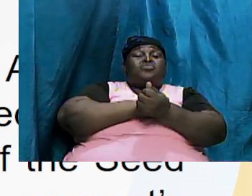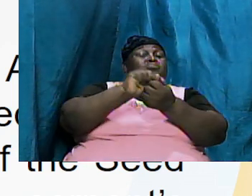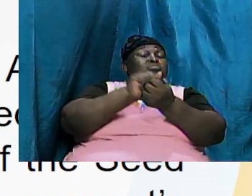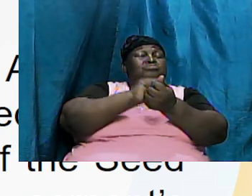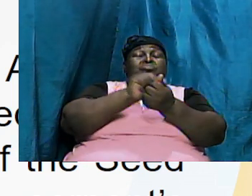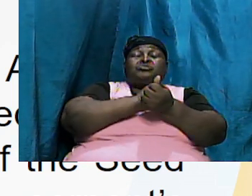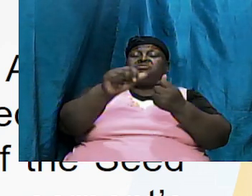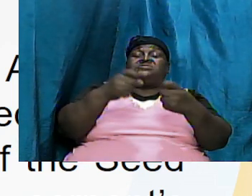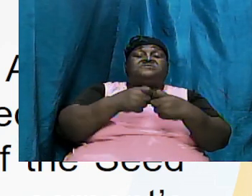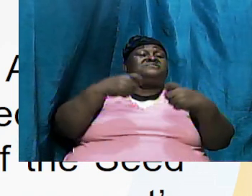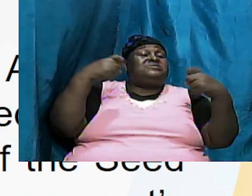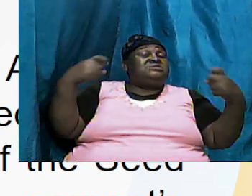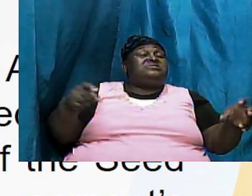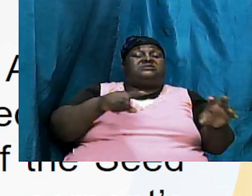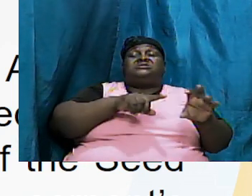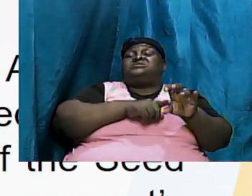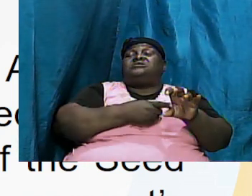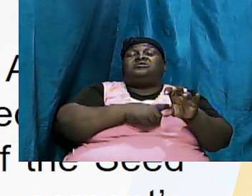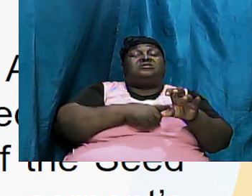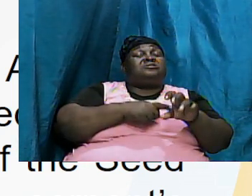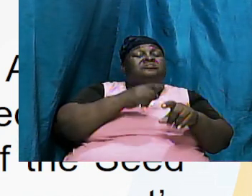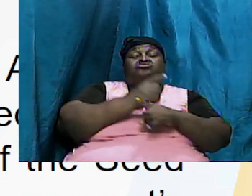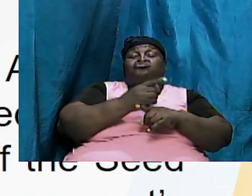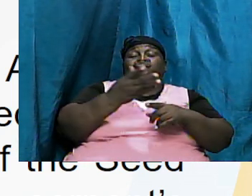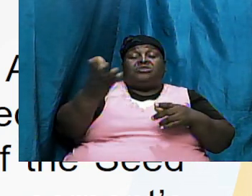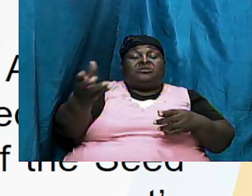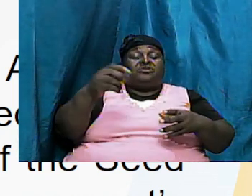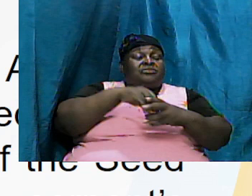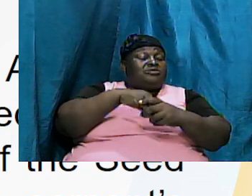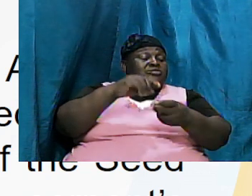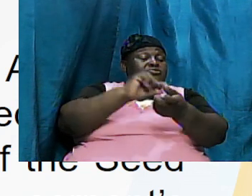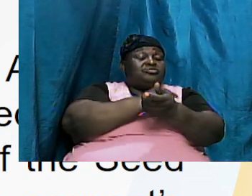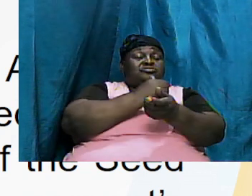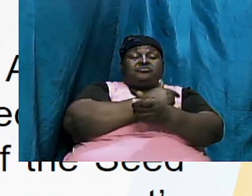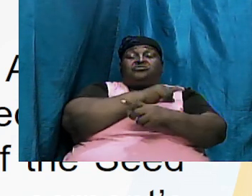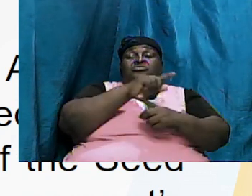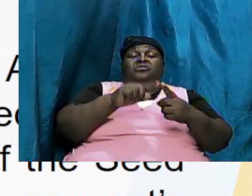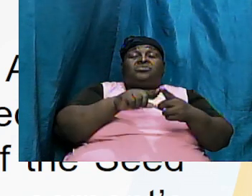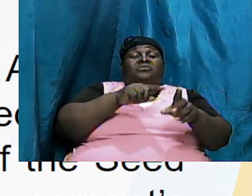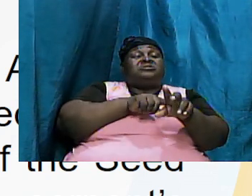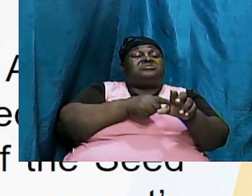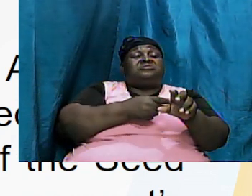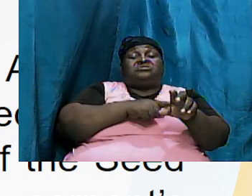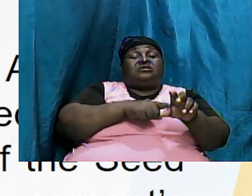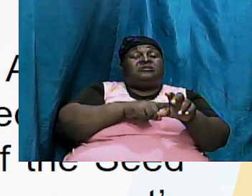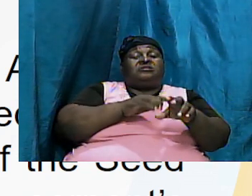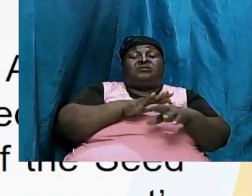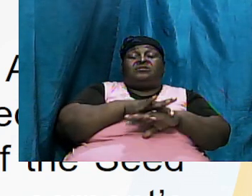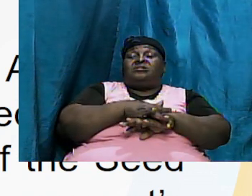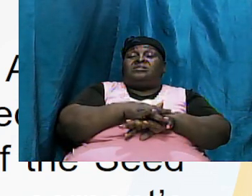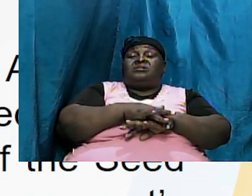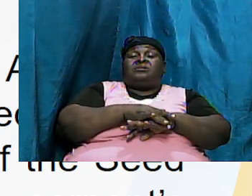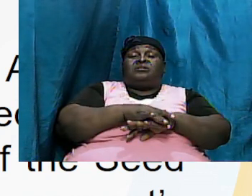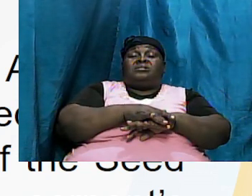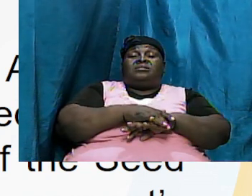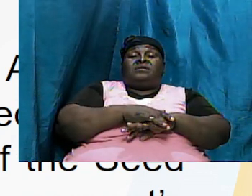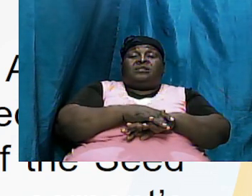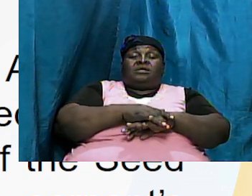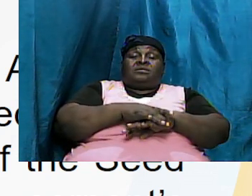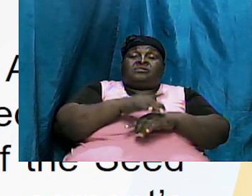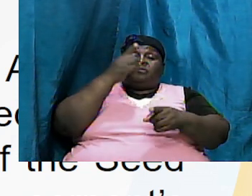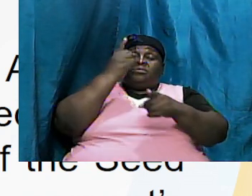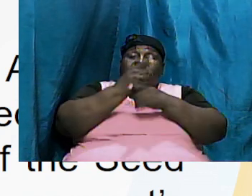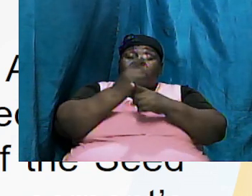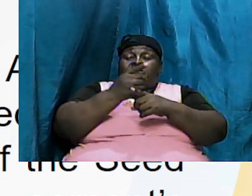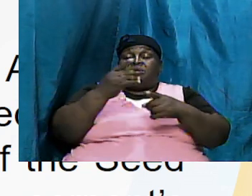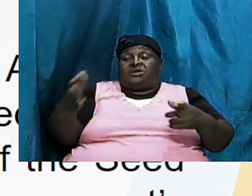sins it started right here in Genesis so when we started out earlier and we indicated that it is the origin of